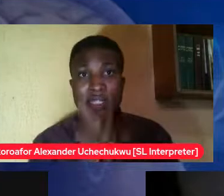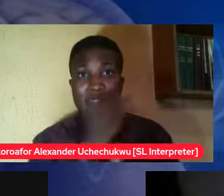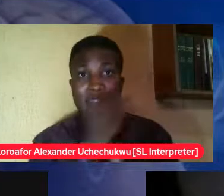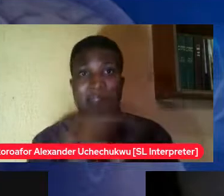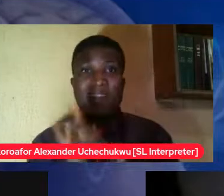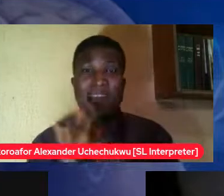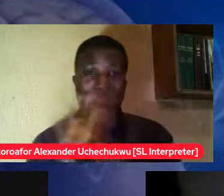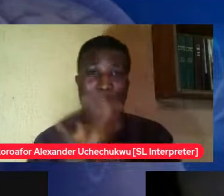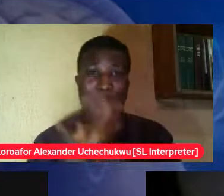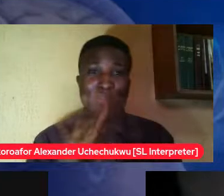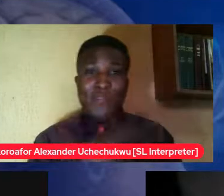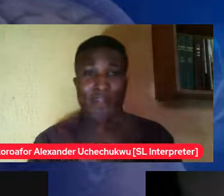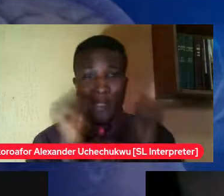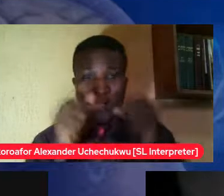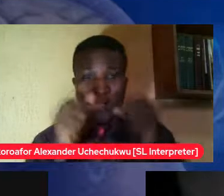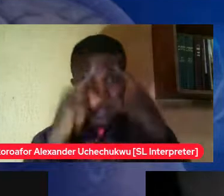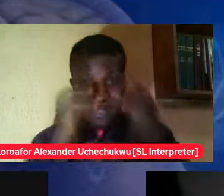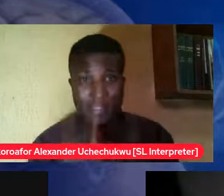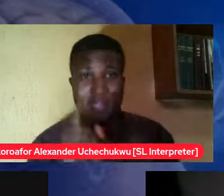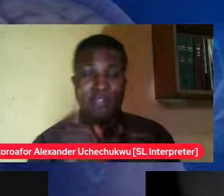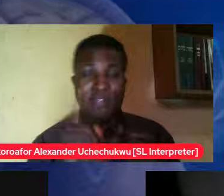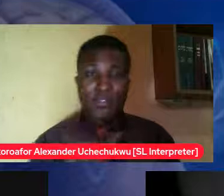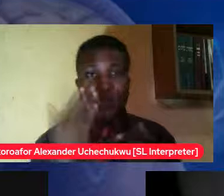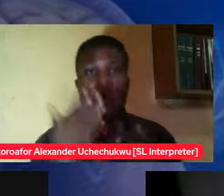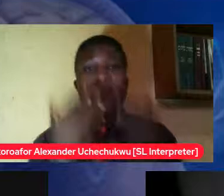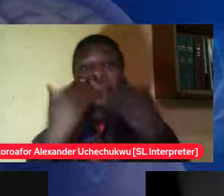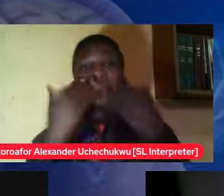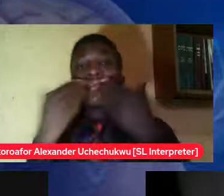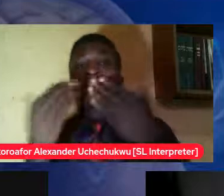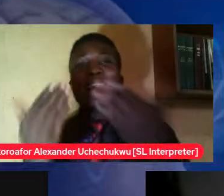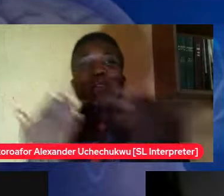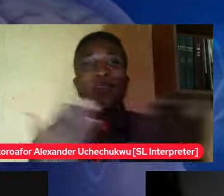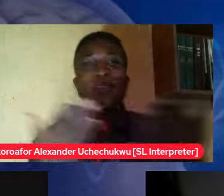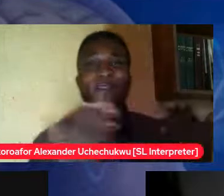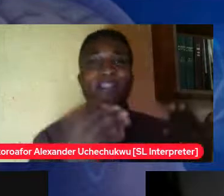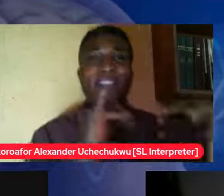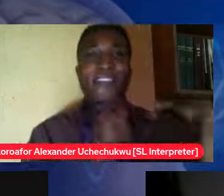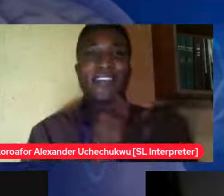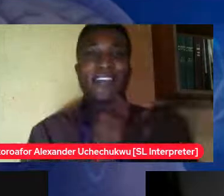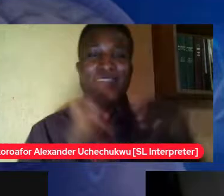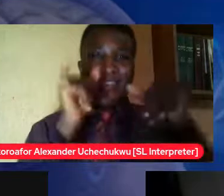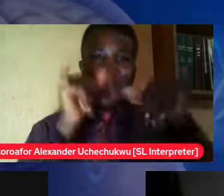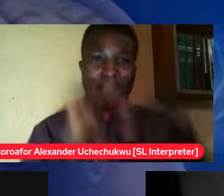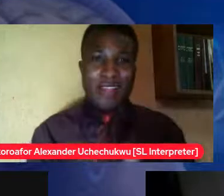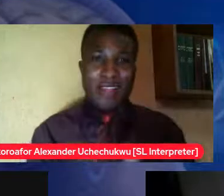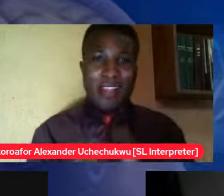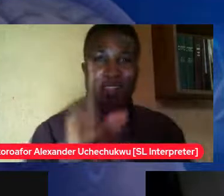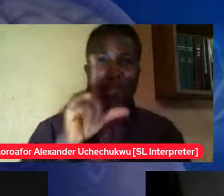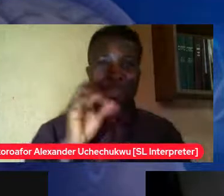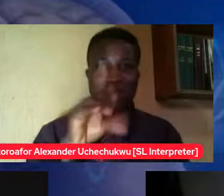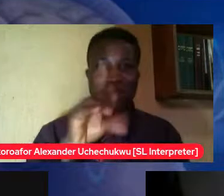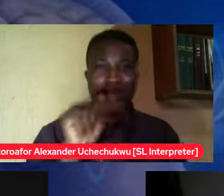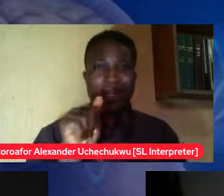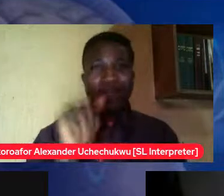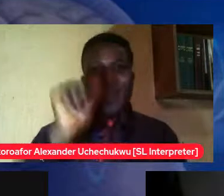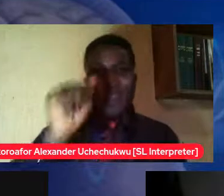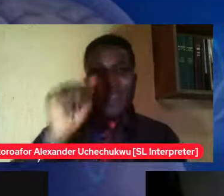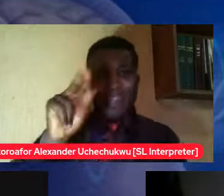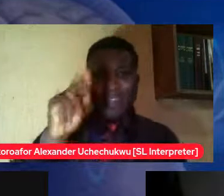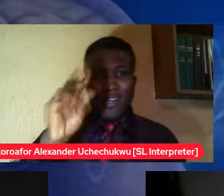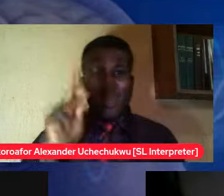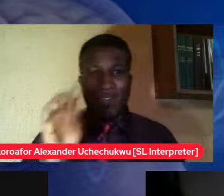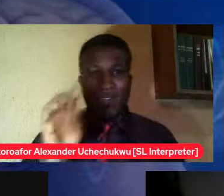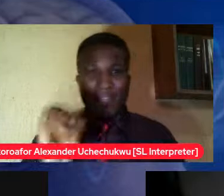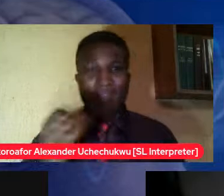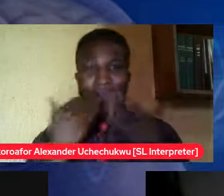thank you once again everybody I remain online naked and this is it for us today Mr. Alex thank